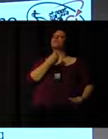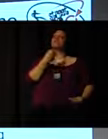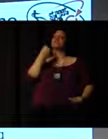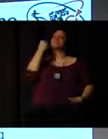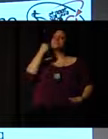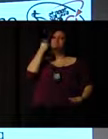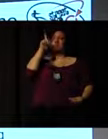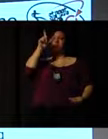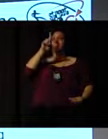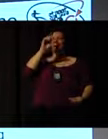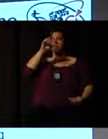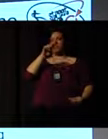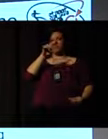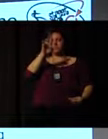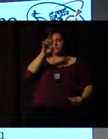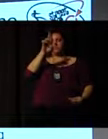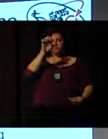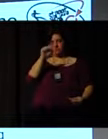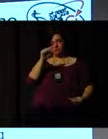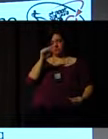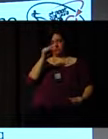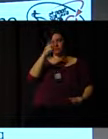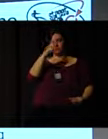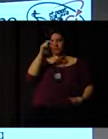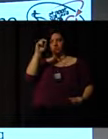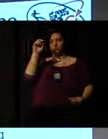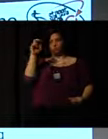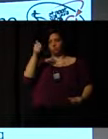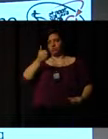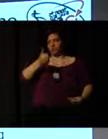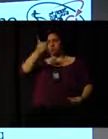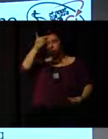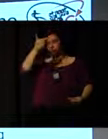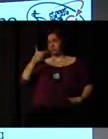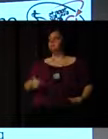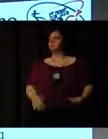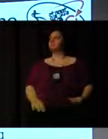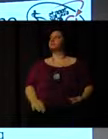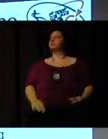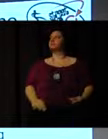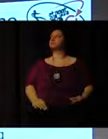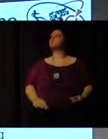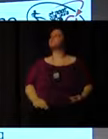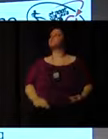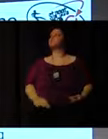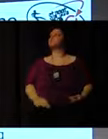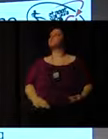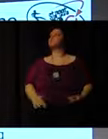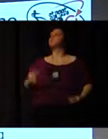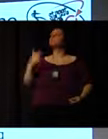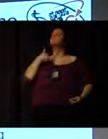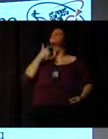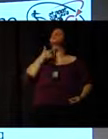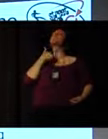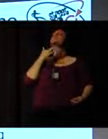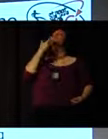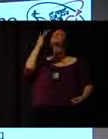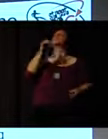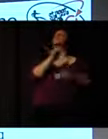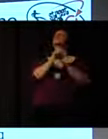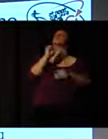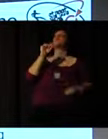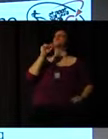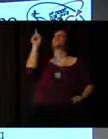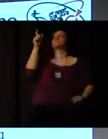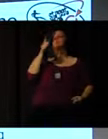So just in summary, what's next for us? We in the UK, we have a recession